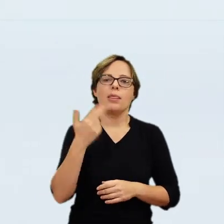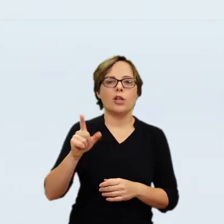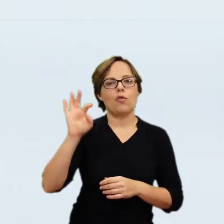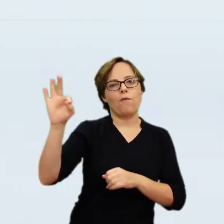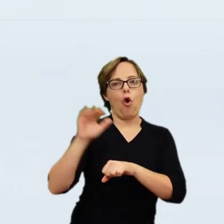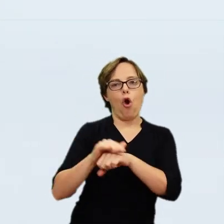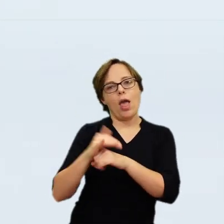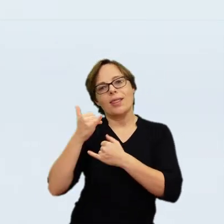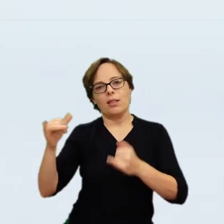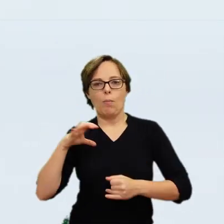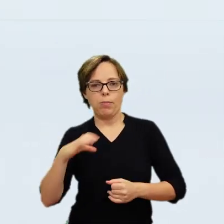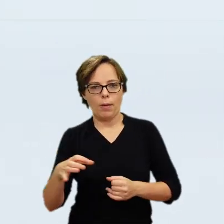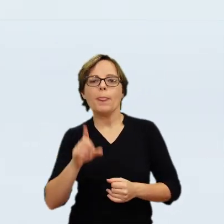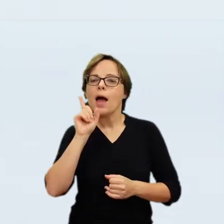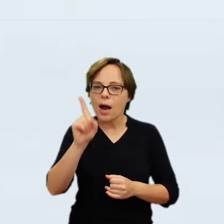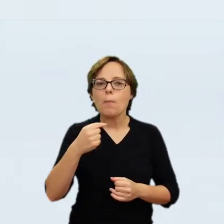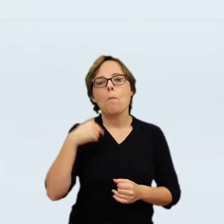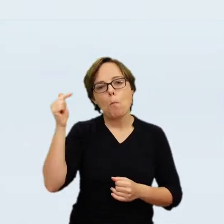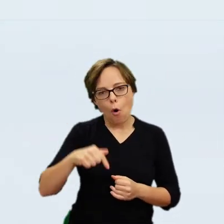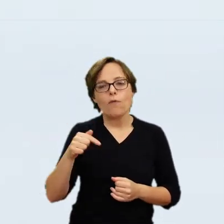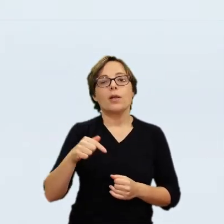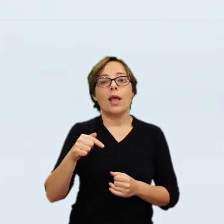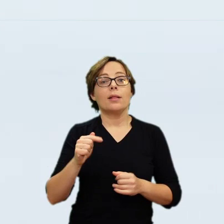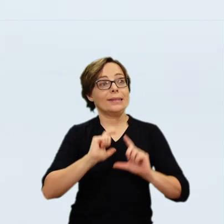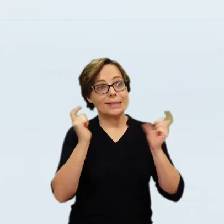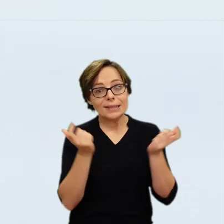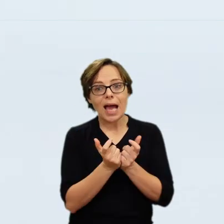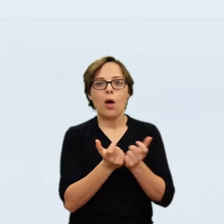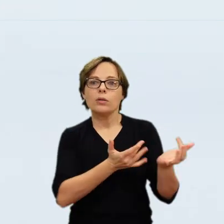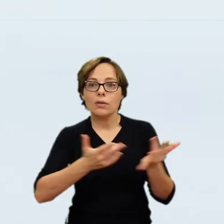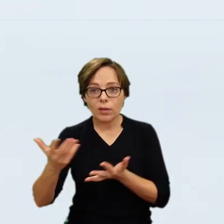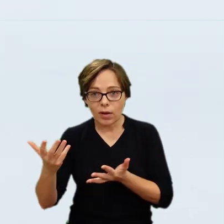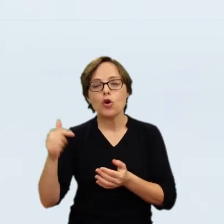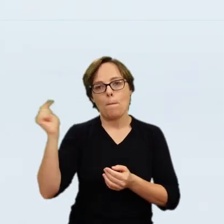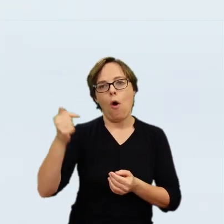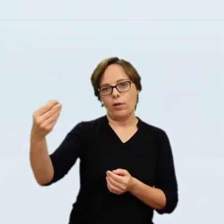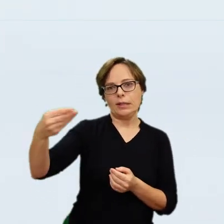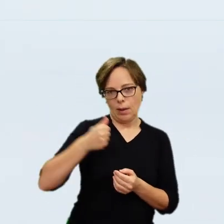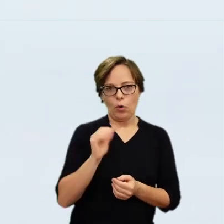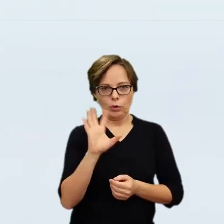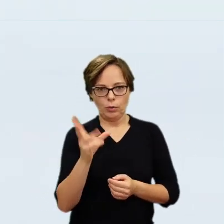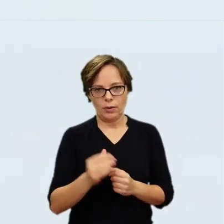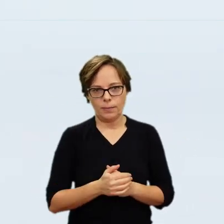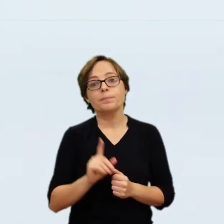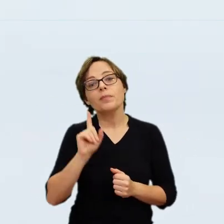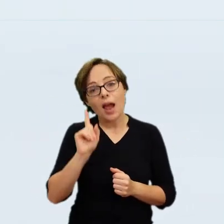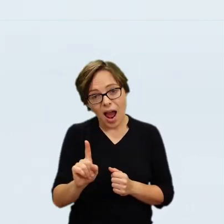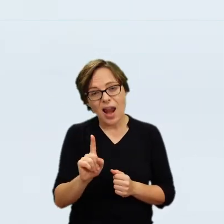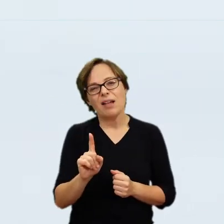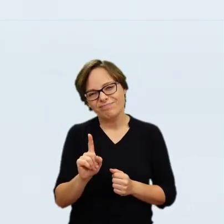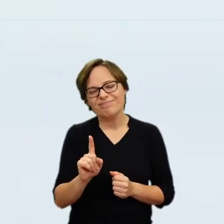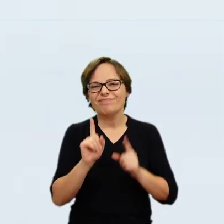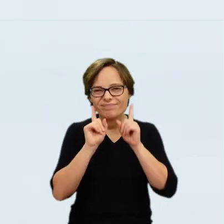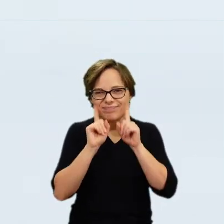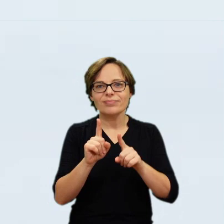1897, Abraham Bredius, the director of the Moritz House in The Hague, traveled to Poland and to Russia